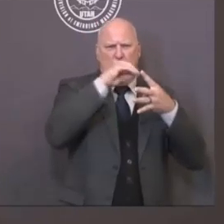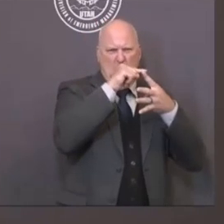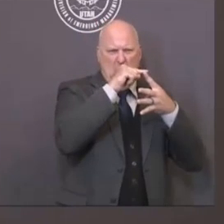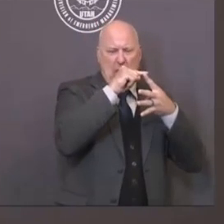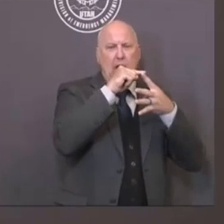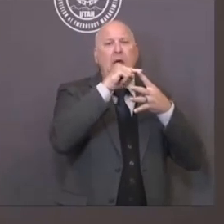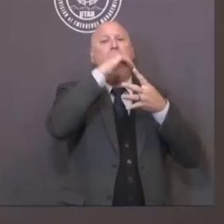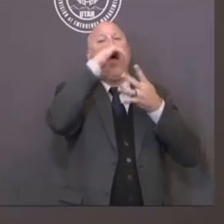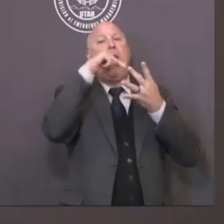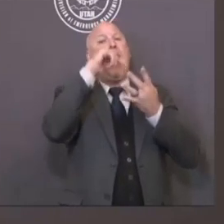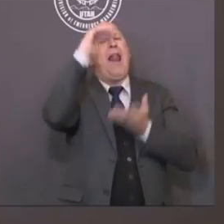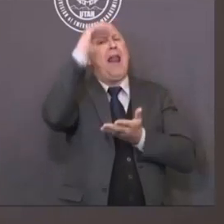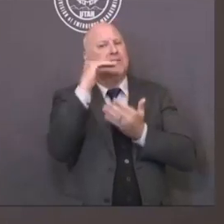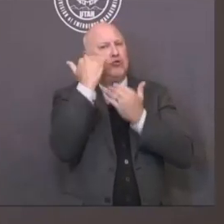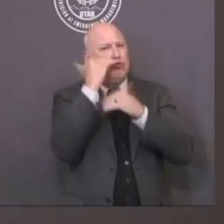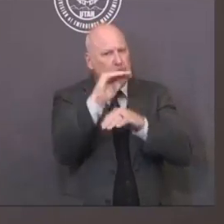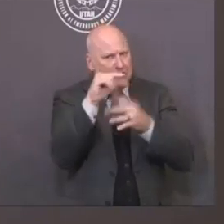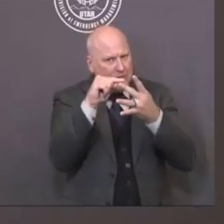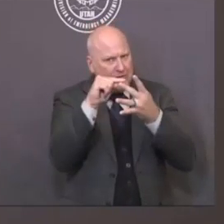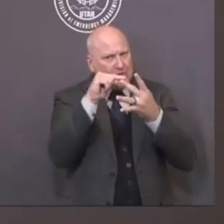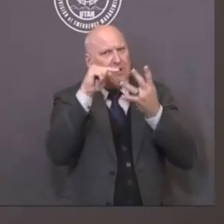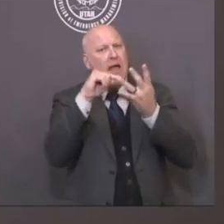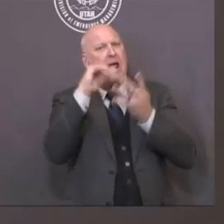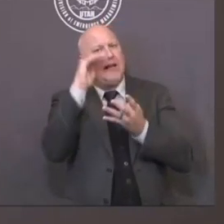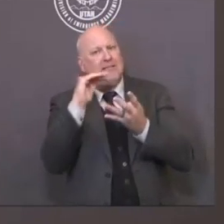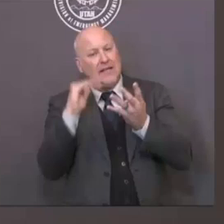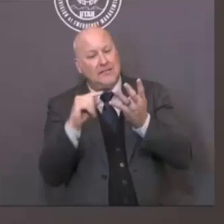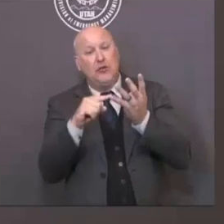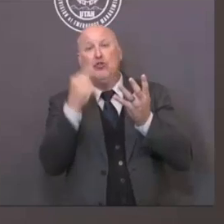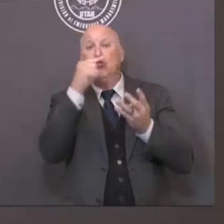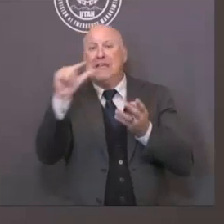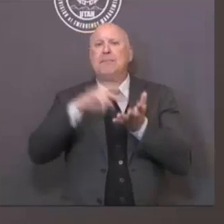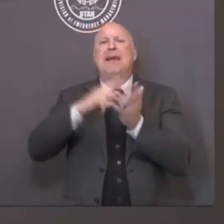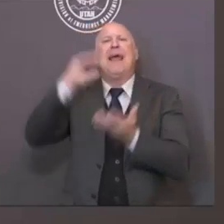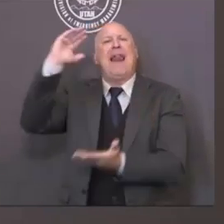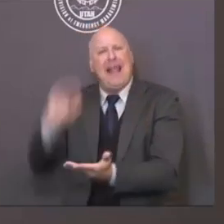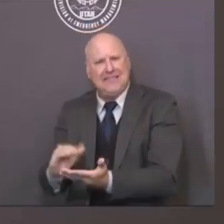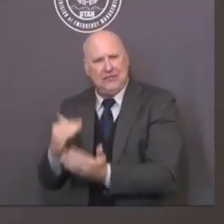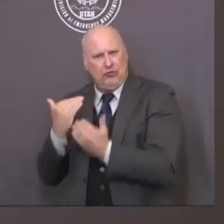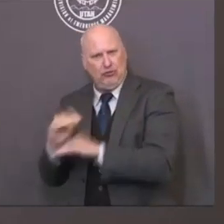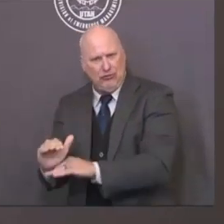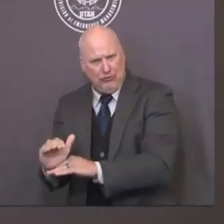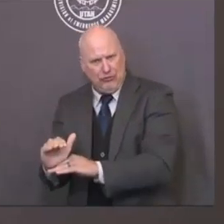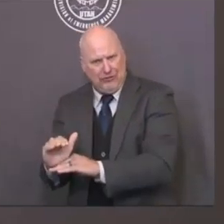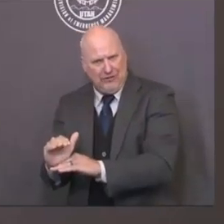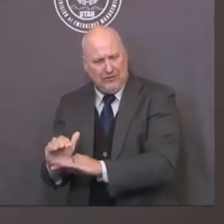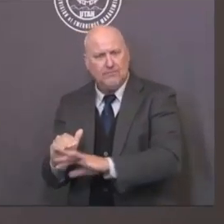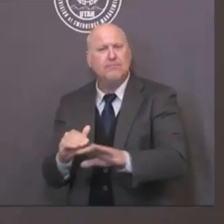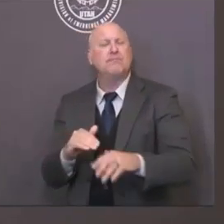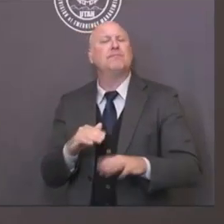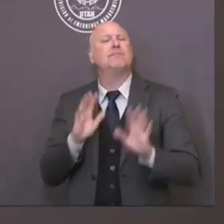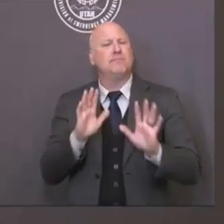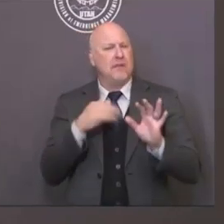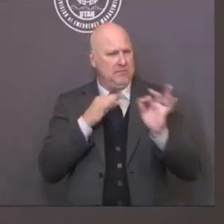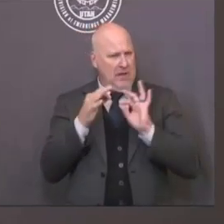happened, I believe, is in this process is we've got to yellow and most all the state is now in yellow.